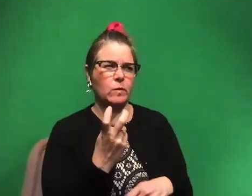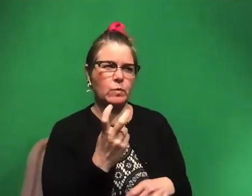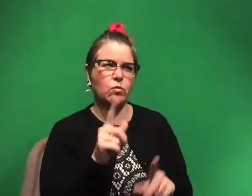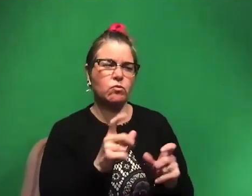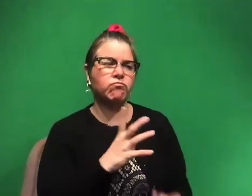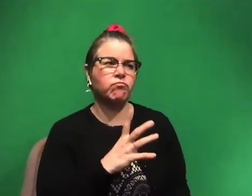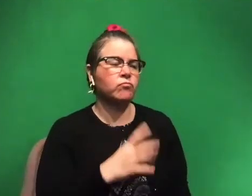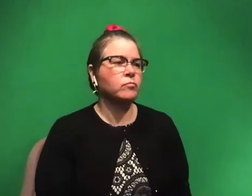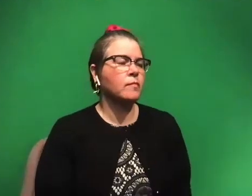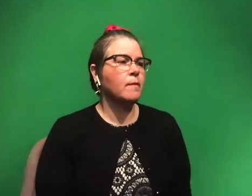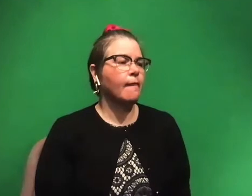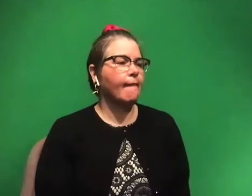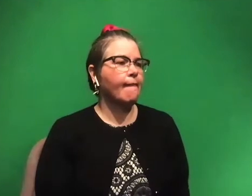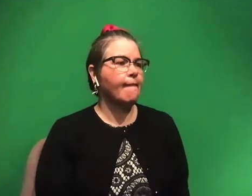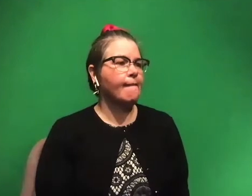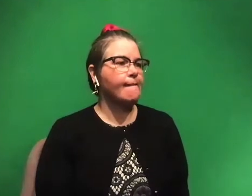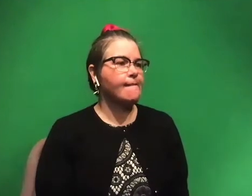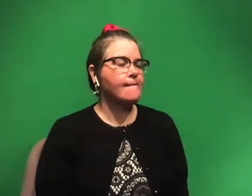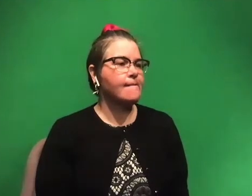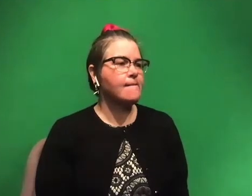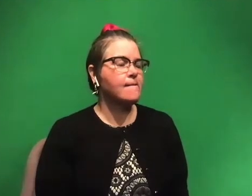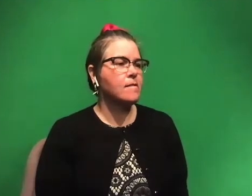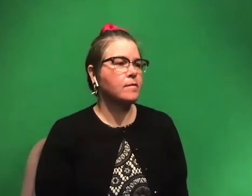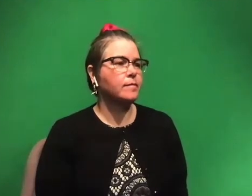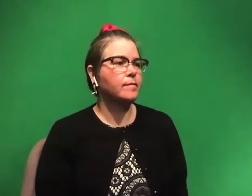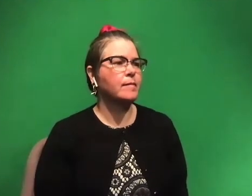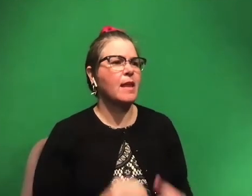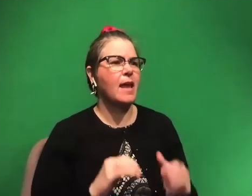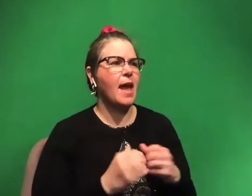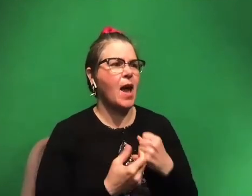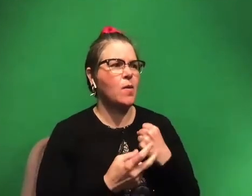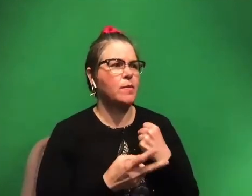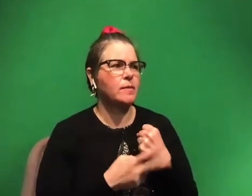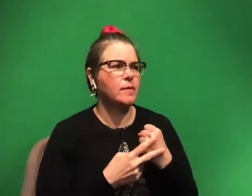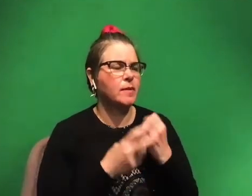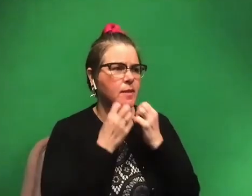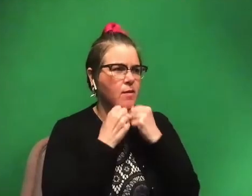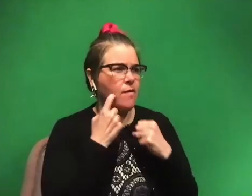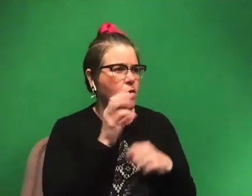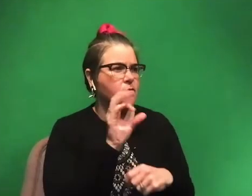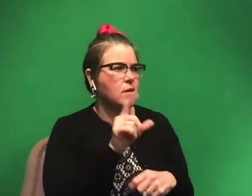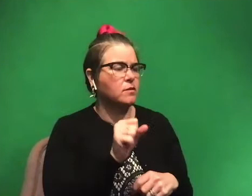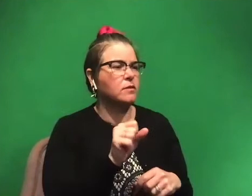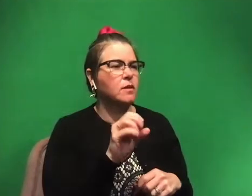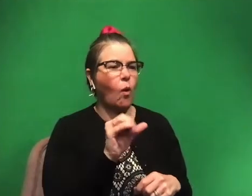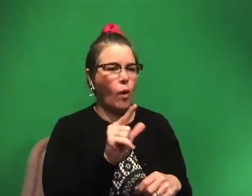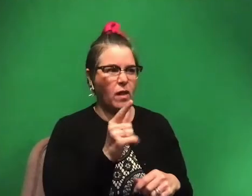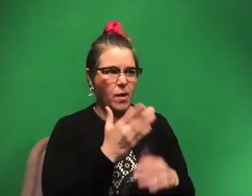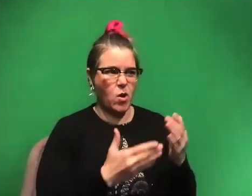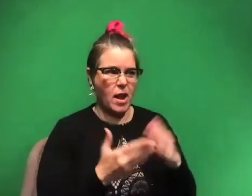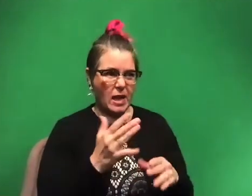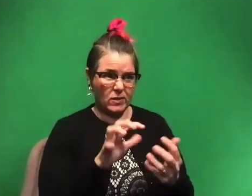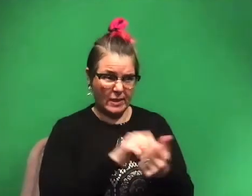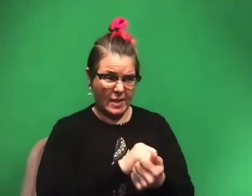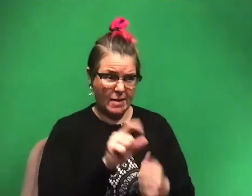Um, so what sort of preservation do you have to do for fossils? Um, and are the oils from human skin damaging